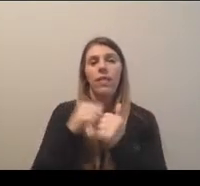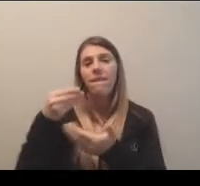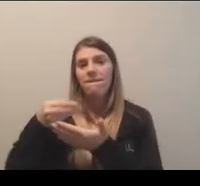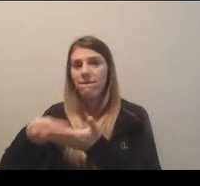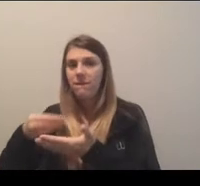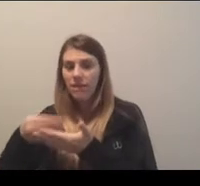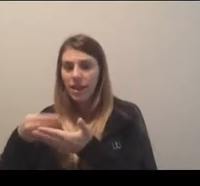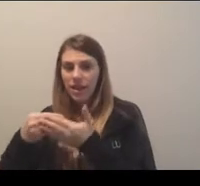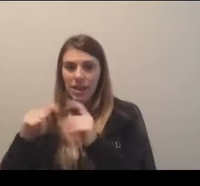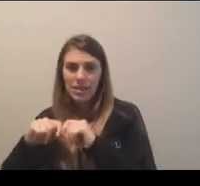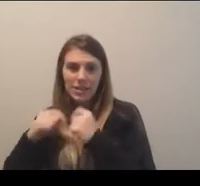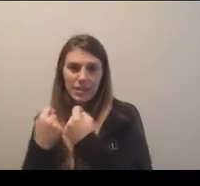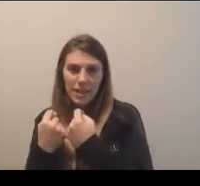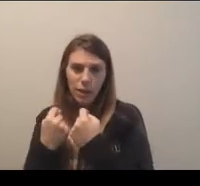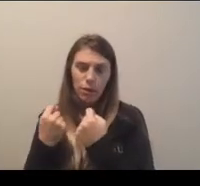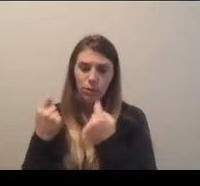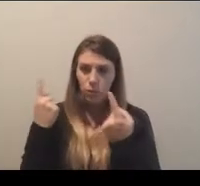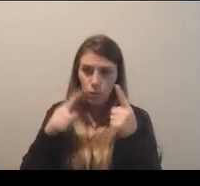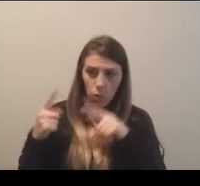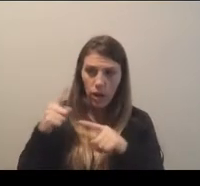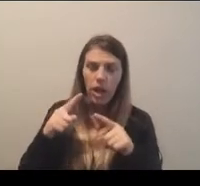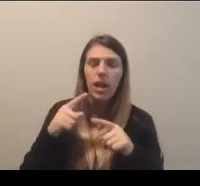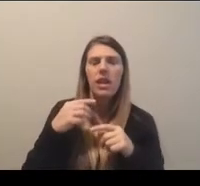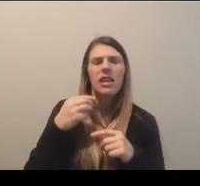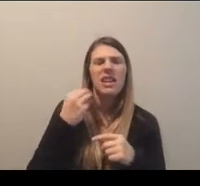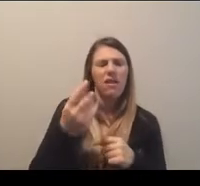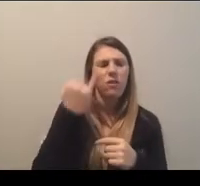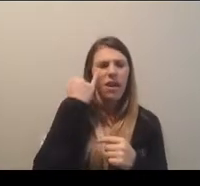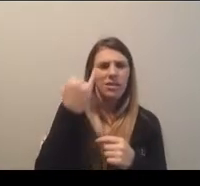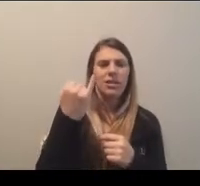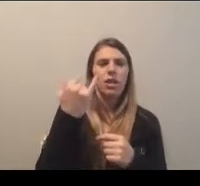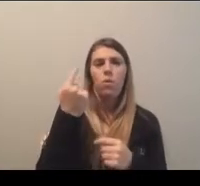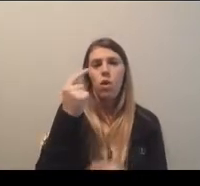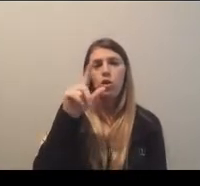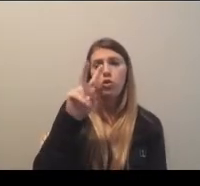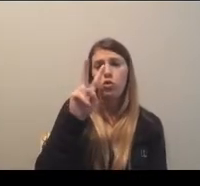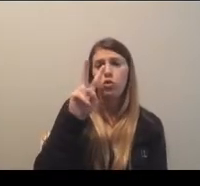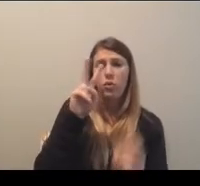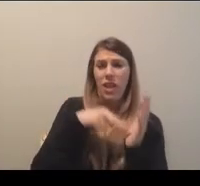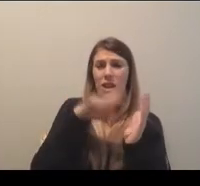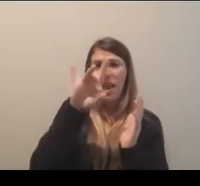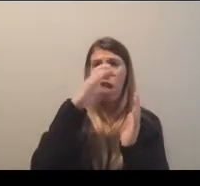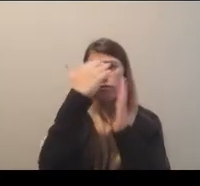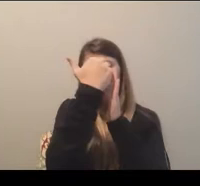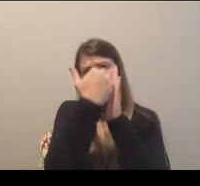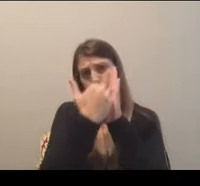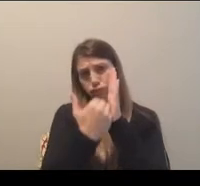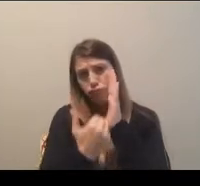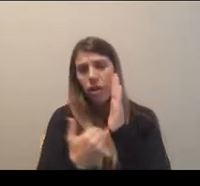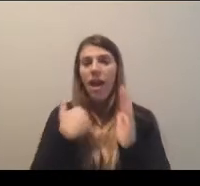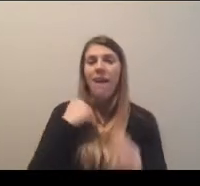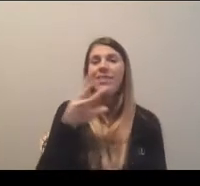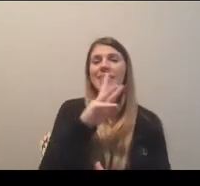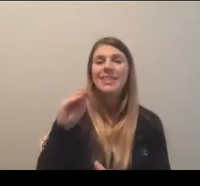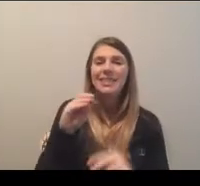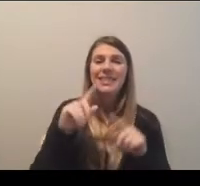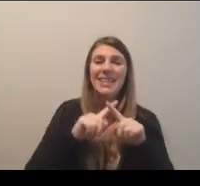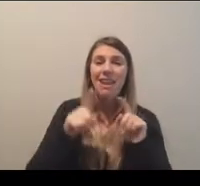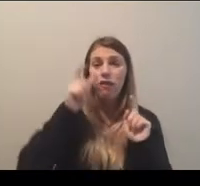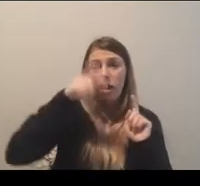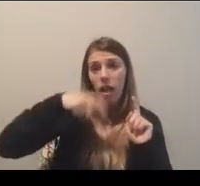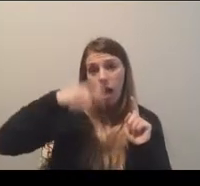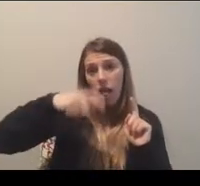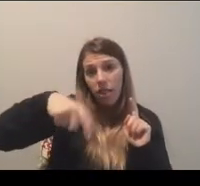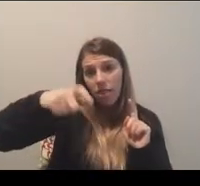team. To give you a sense of the detail of the 2,800 different budget lines, there are 60 different columns in the spreadsheet